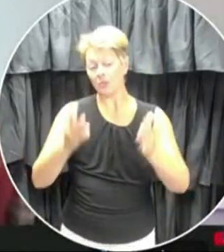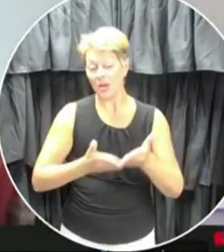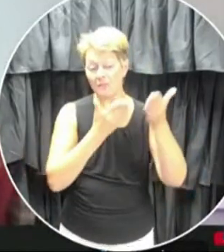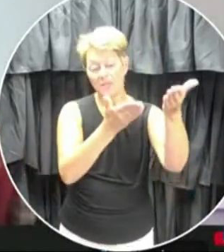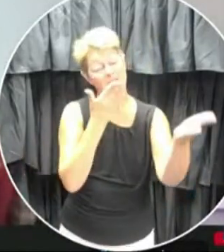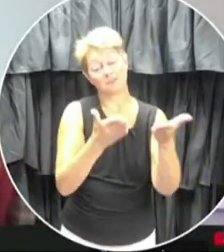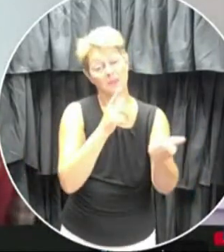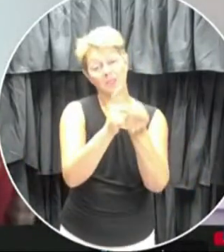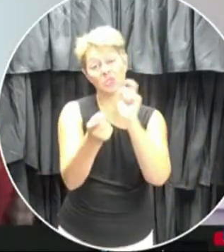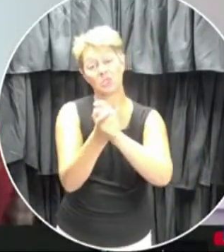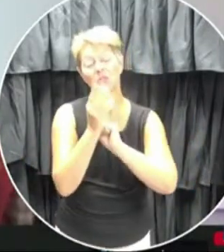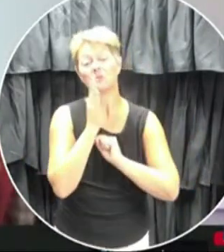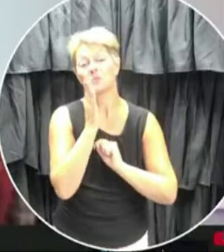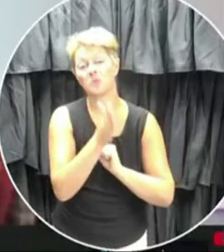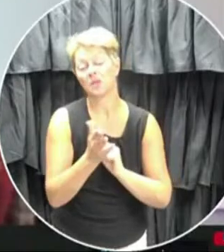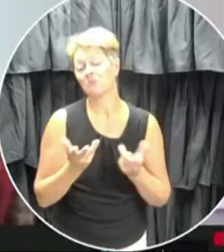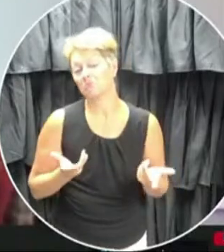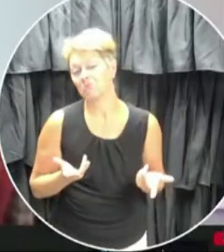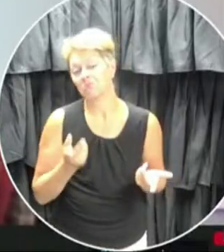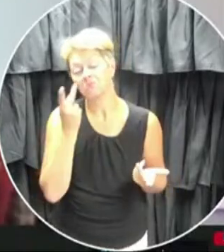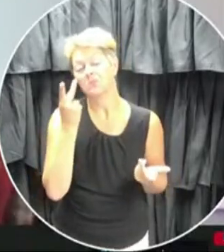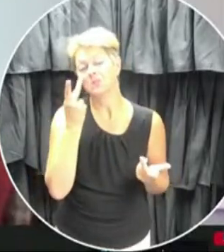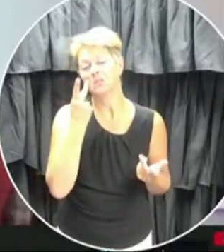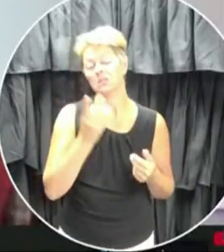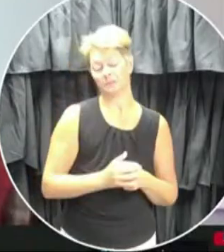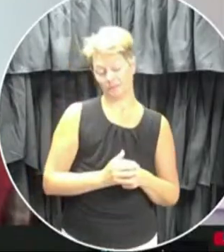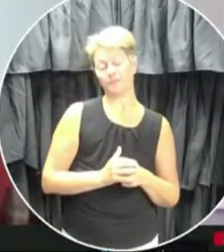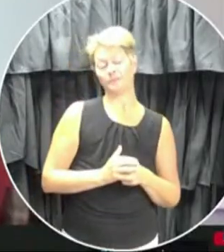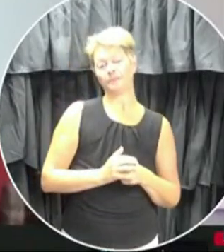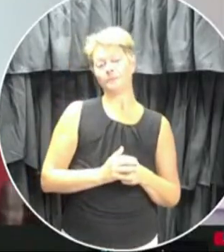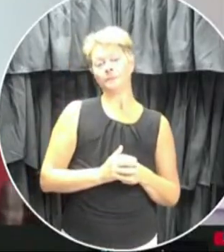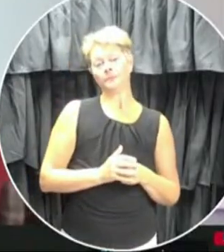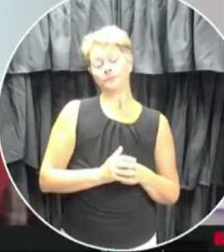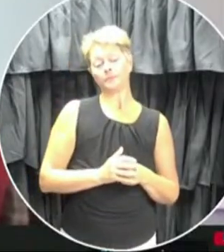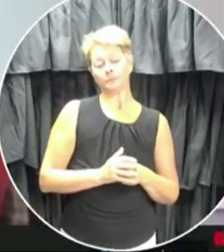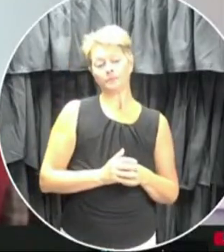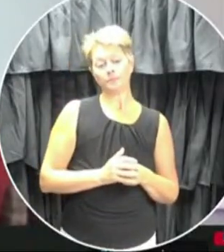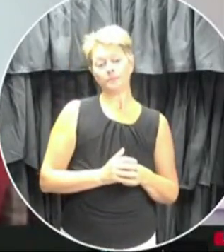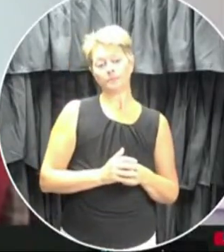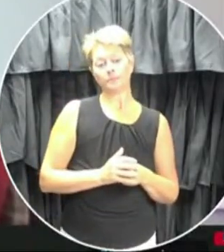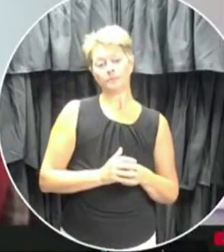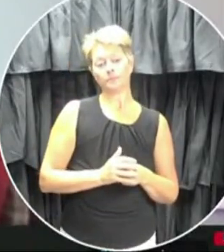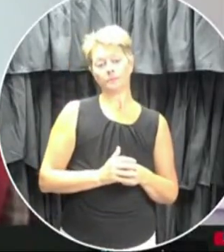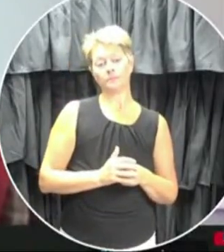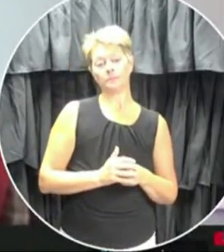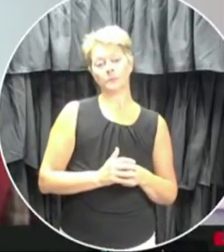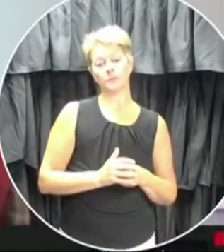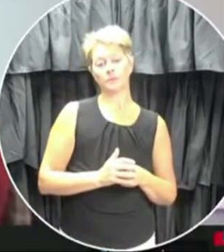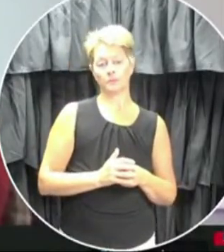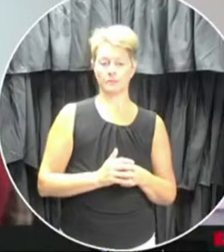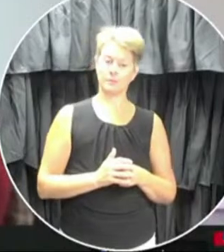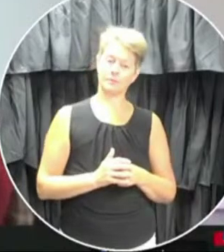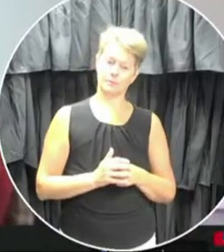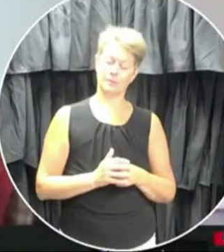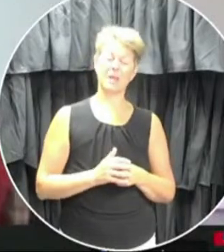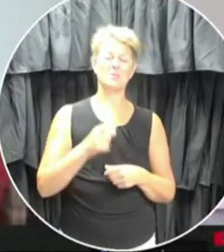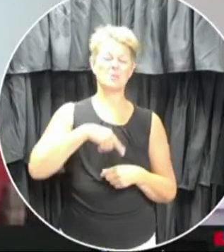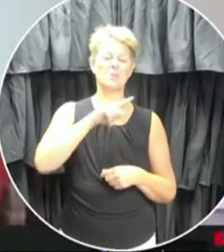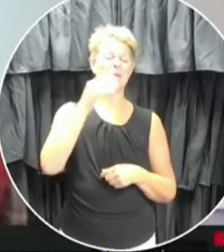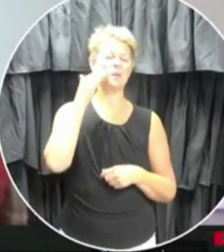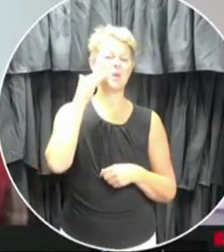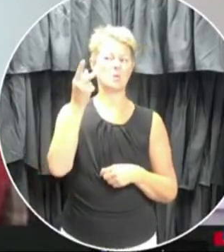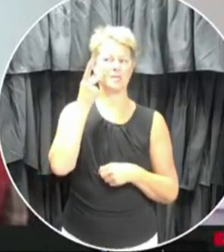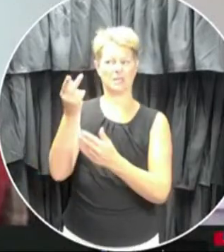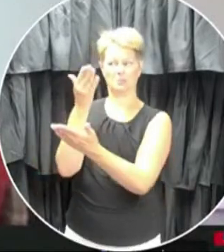change as time goes on, depending on what the evidence tells us. Uh, but we do know that we have had, uh, there have been significant outbreaks in areas where,